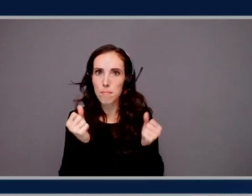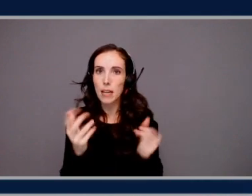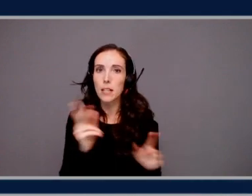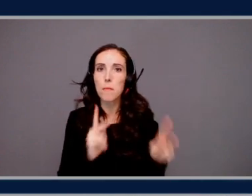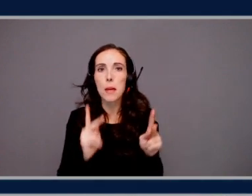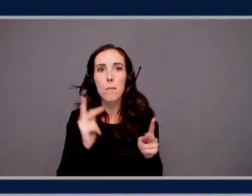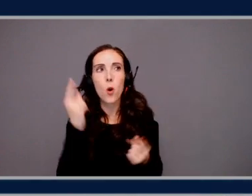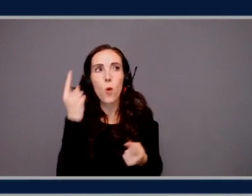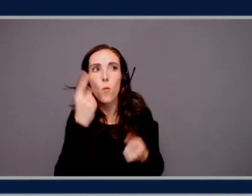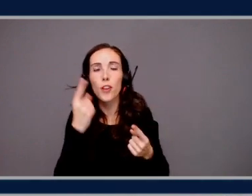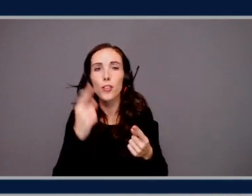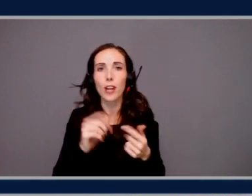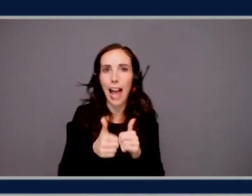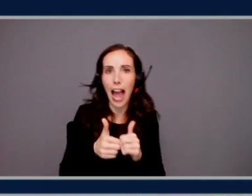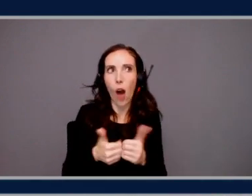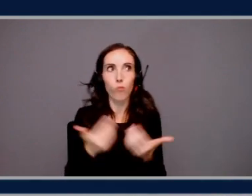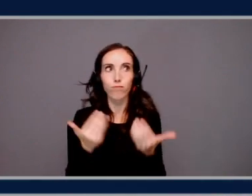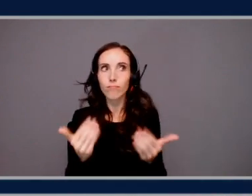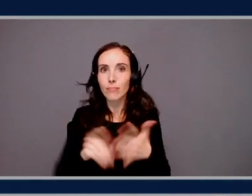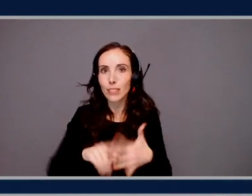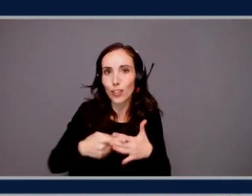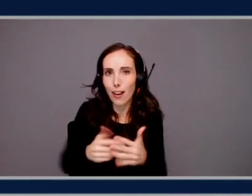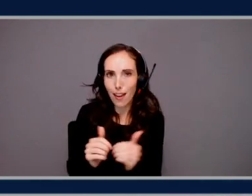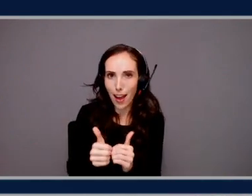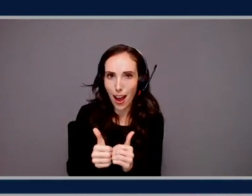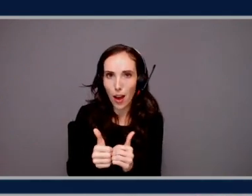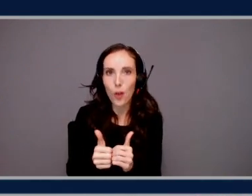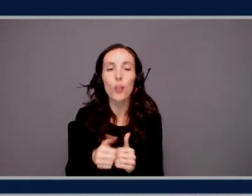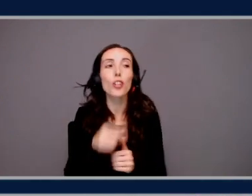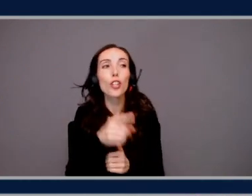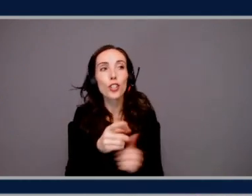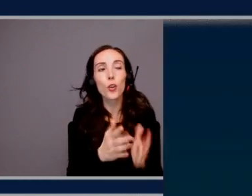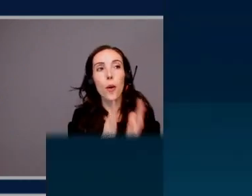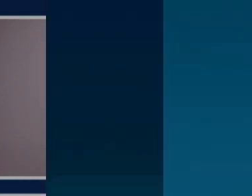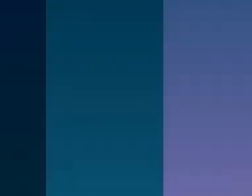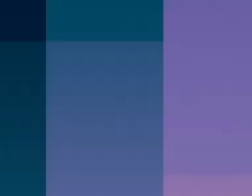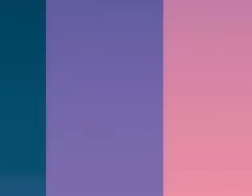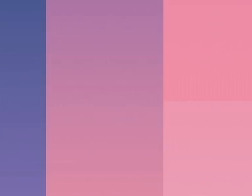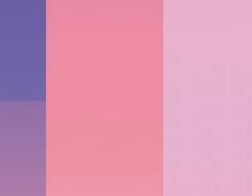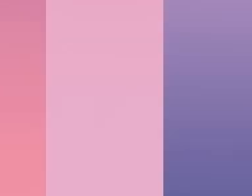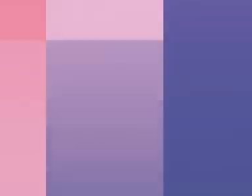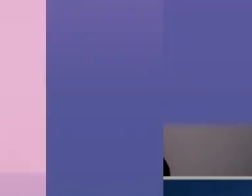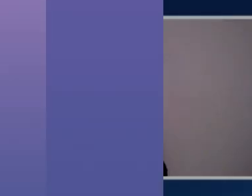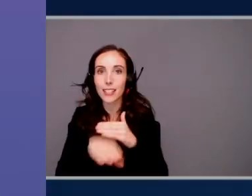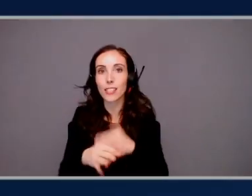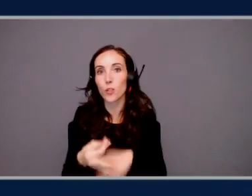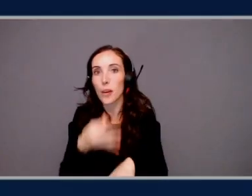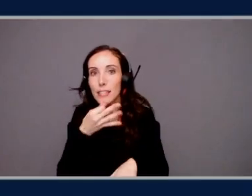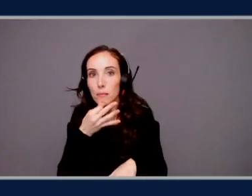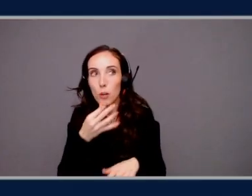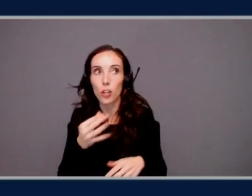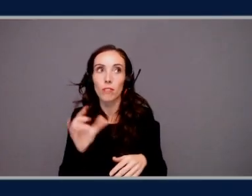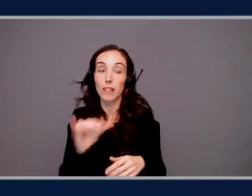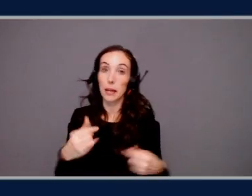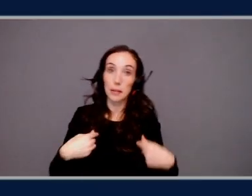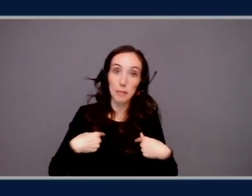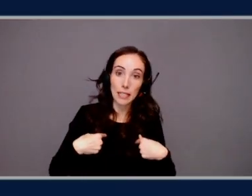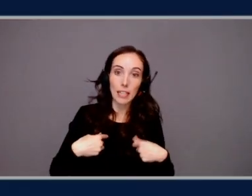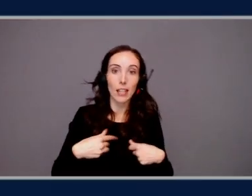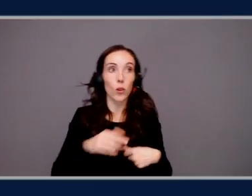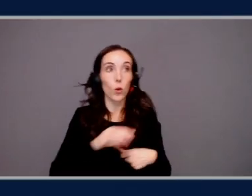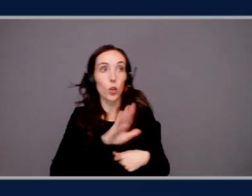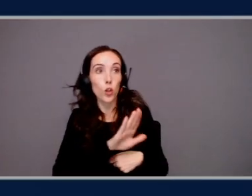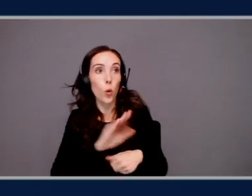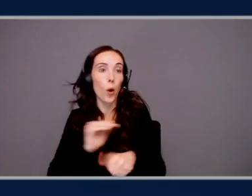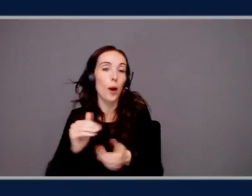do they best go about and get started? You may mention there's access to experts. I know that, you know, obviously you can draw on somebody like me or somebody like your partner manager,